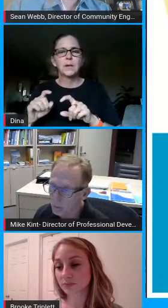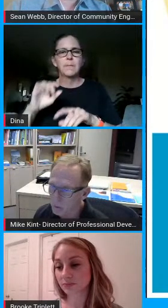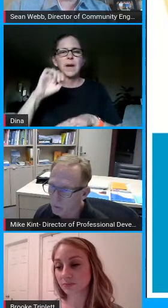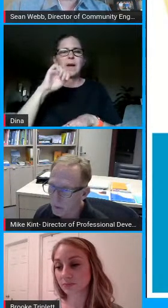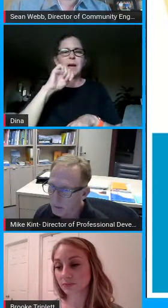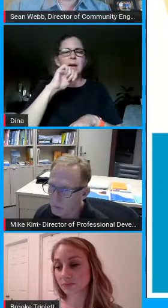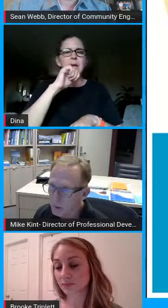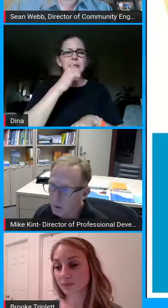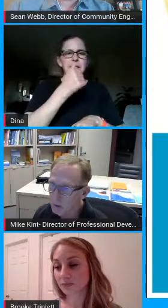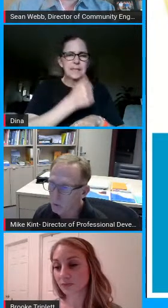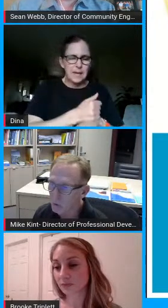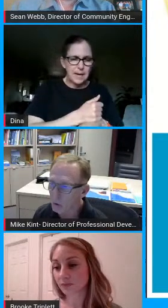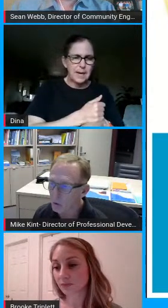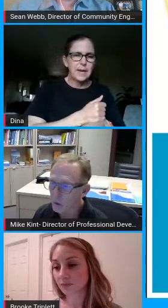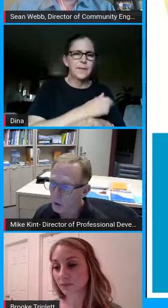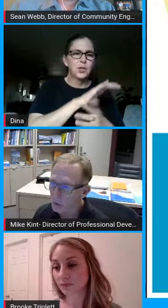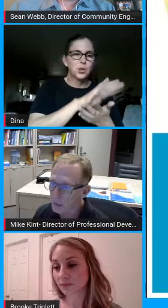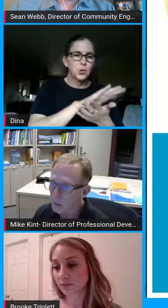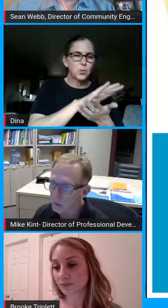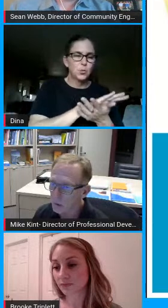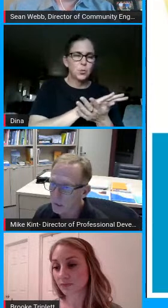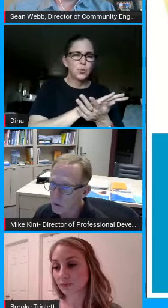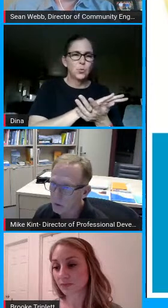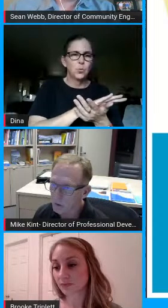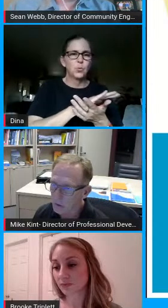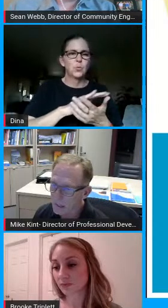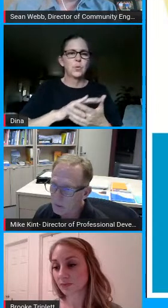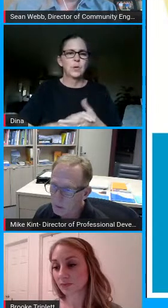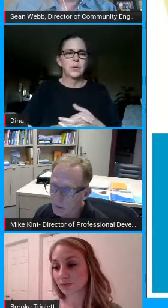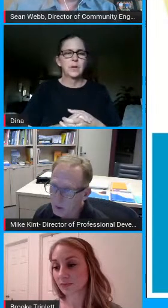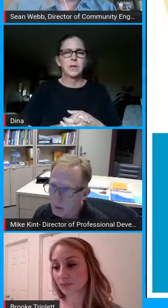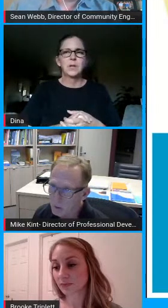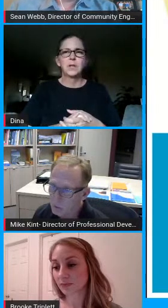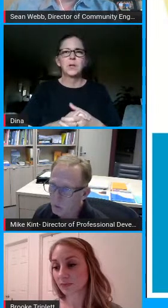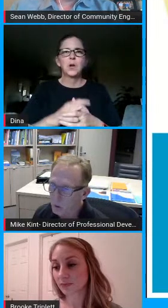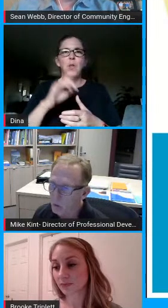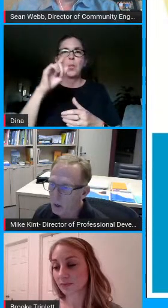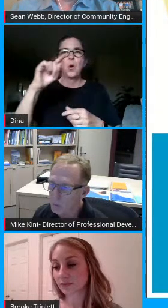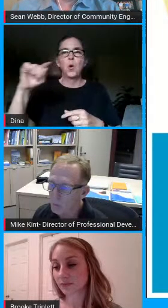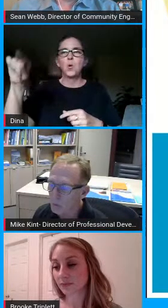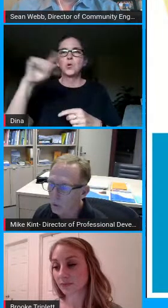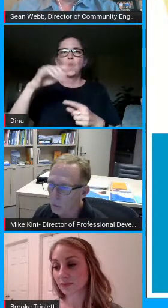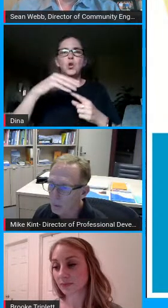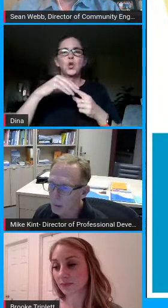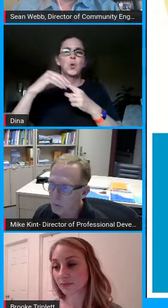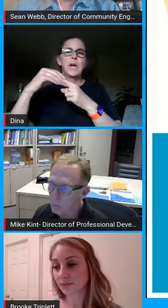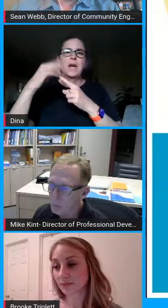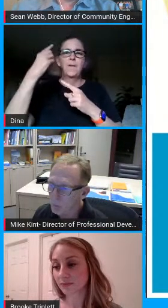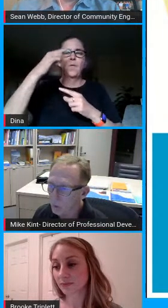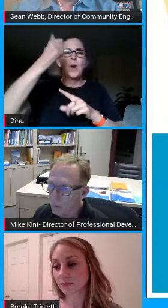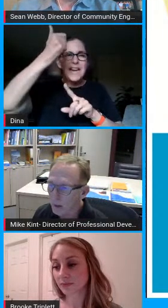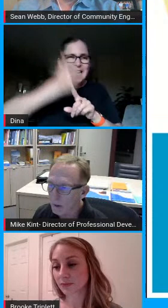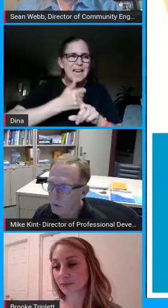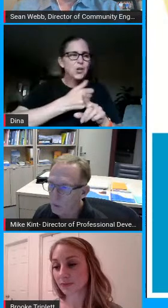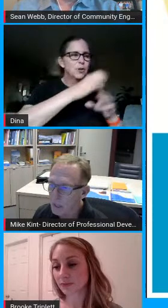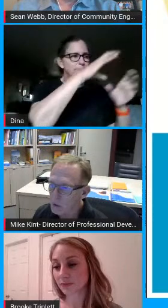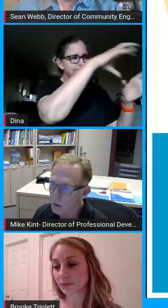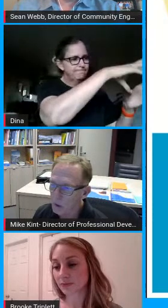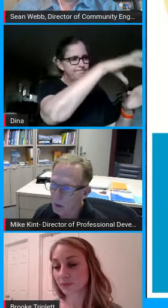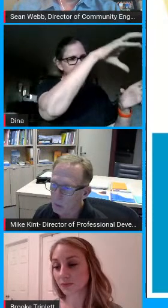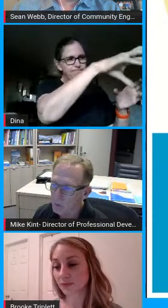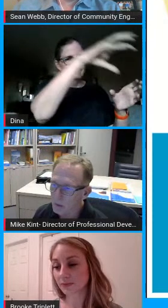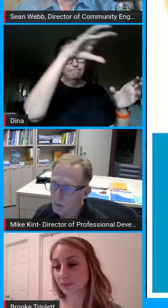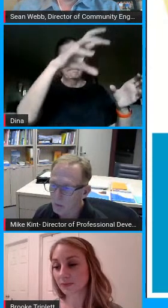along with the staff so those are unique to each site and so um those will be rolled out i would